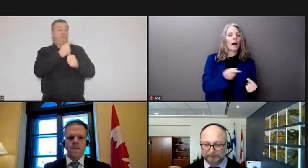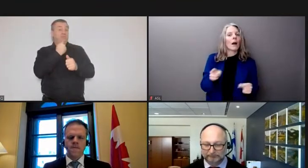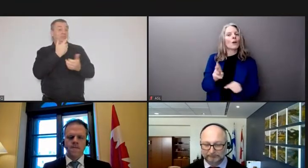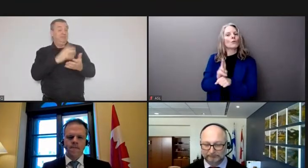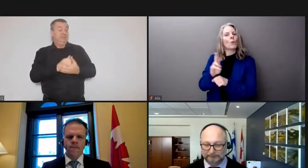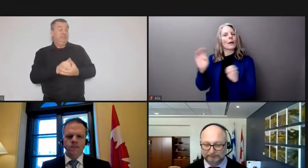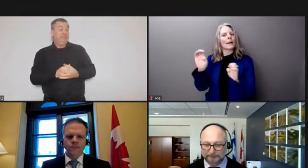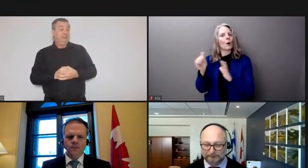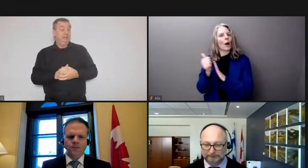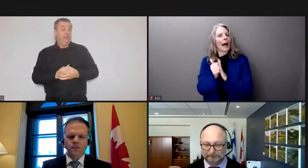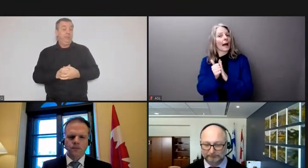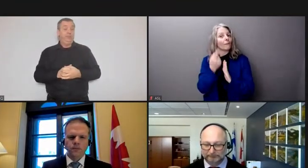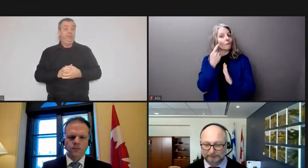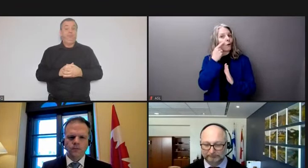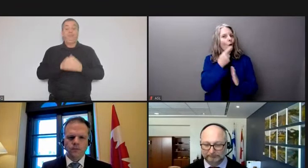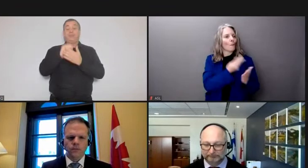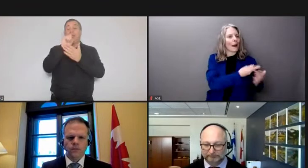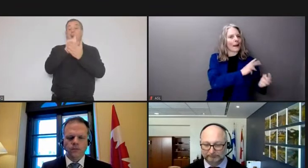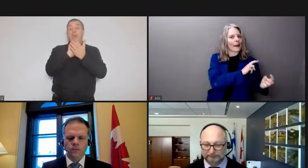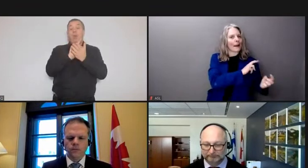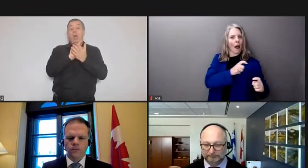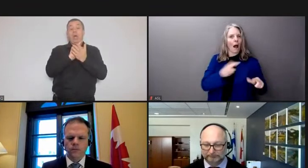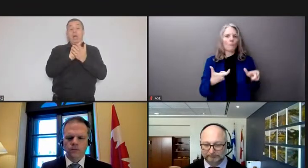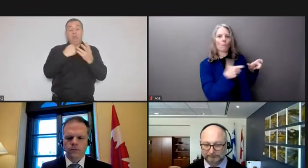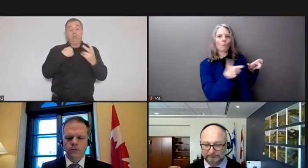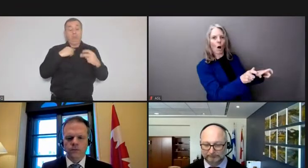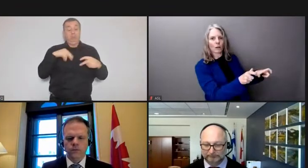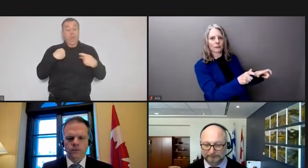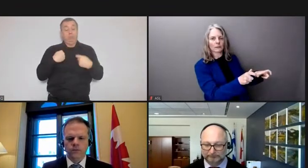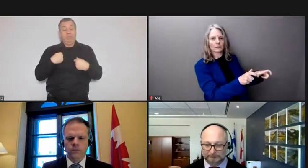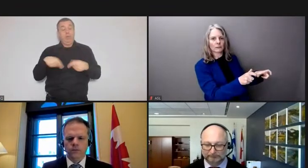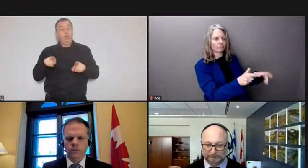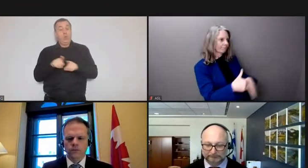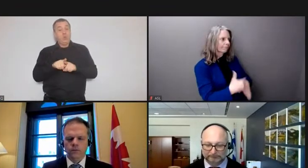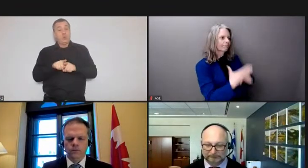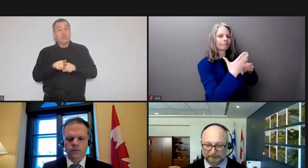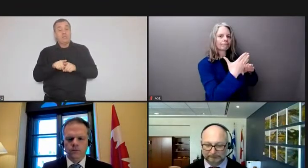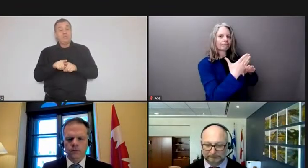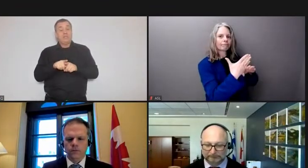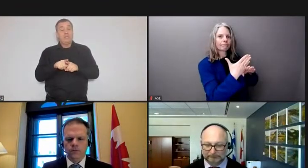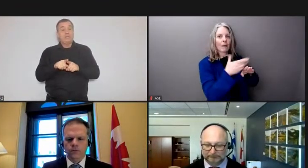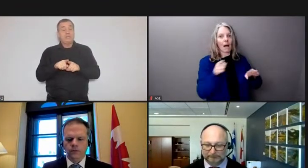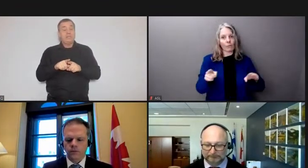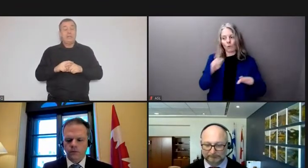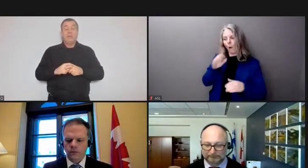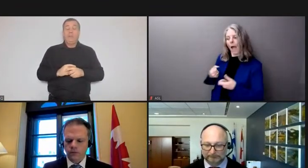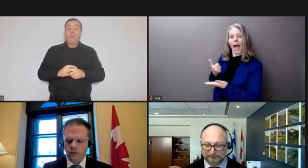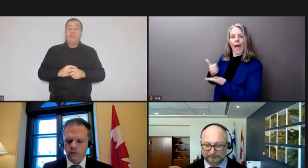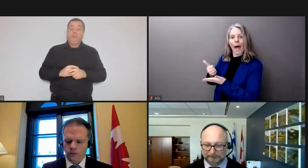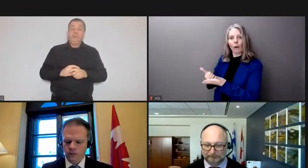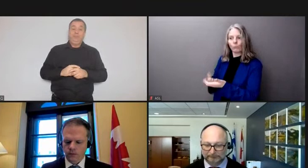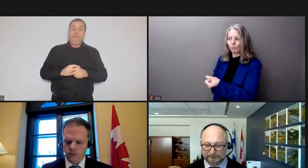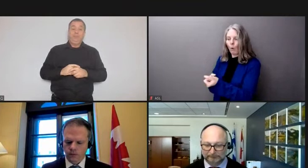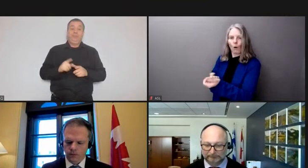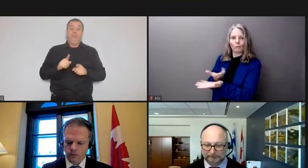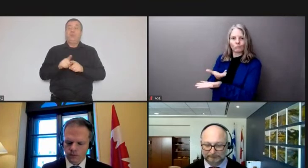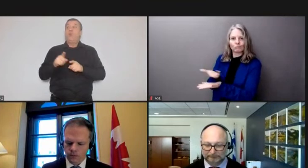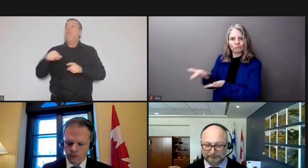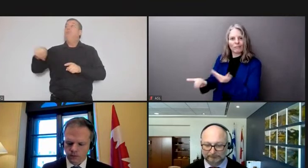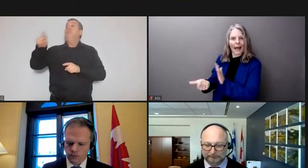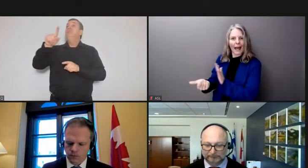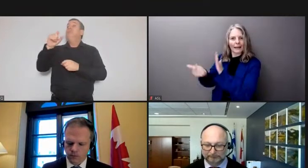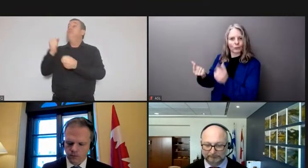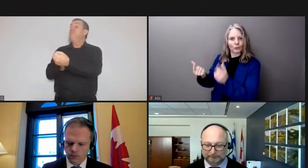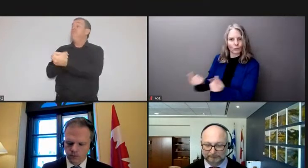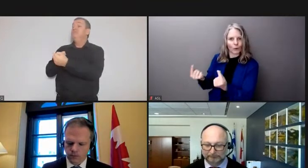flow of proceeds and currencies which could be used to advance the illegal blockade has been effective and